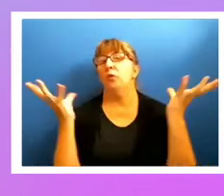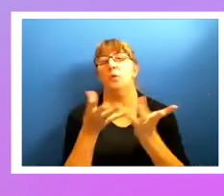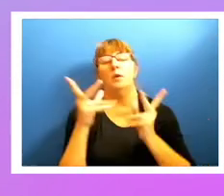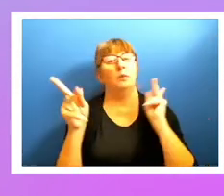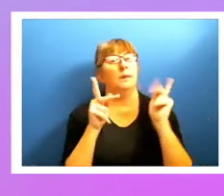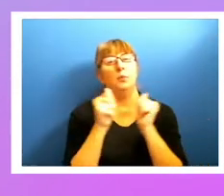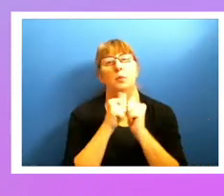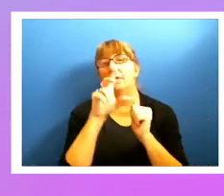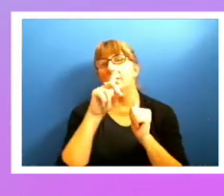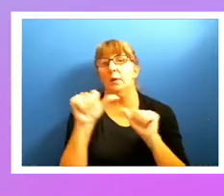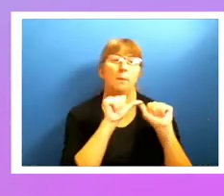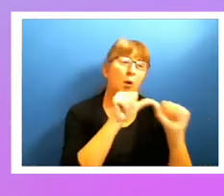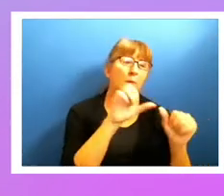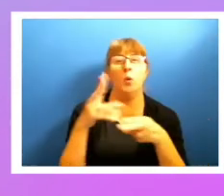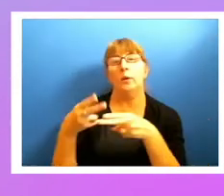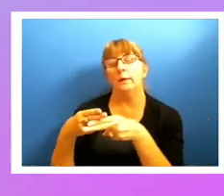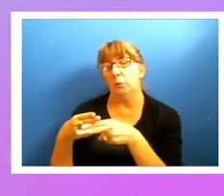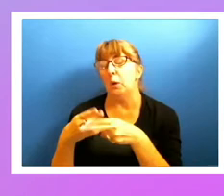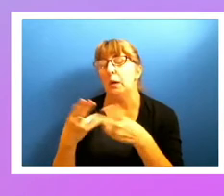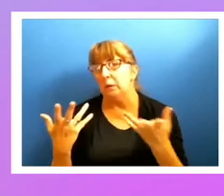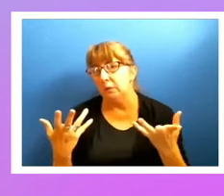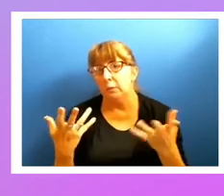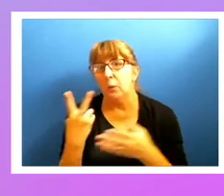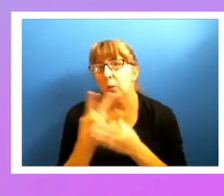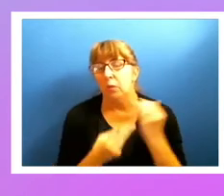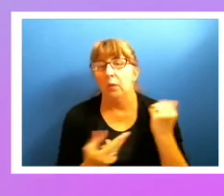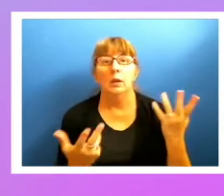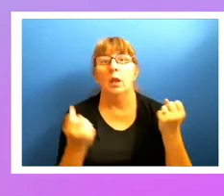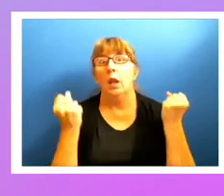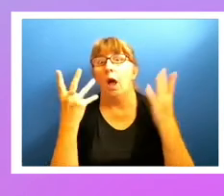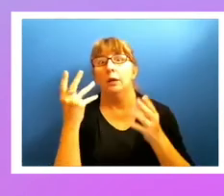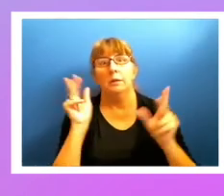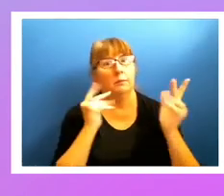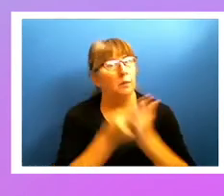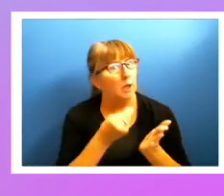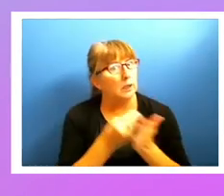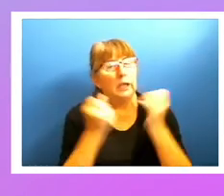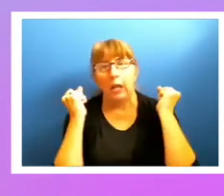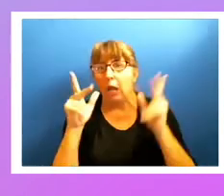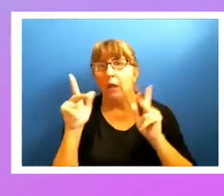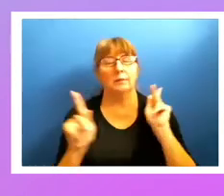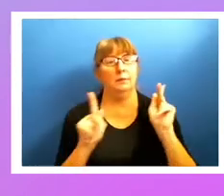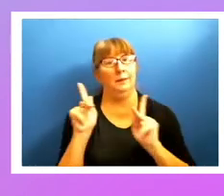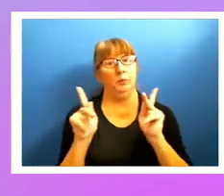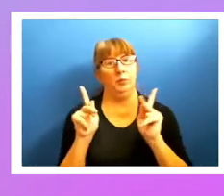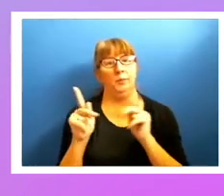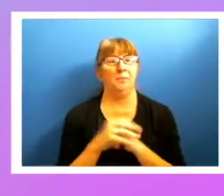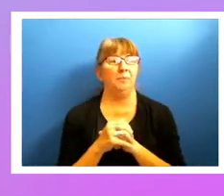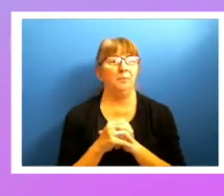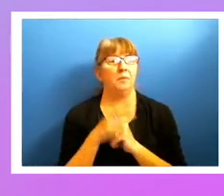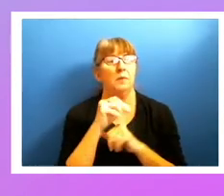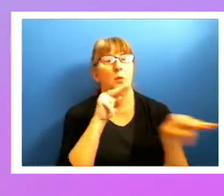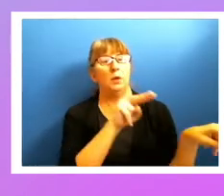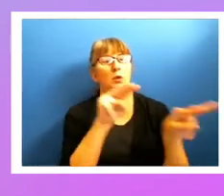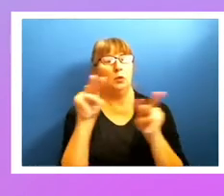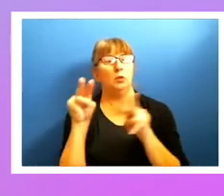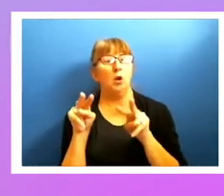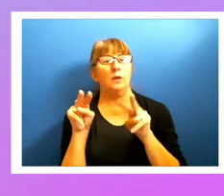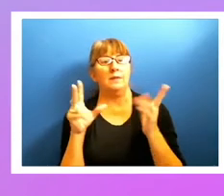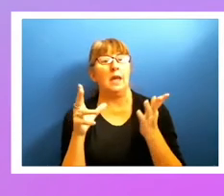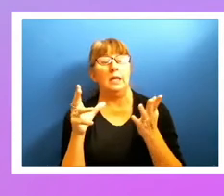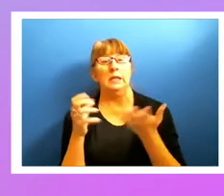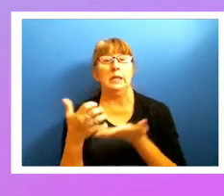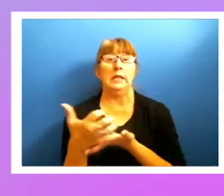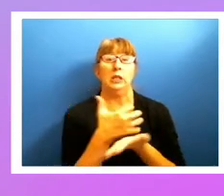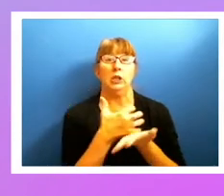a permanent or temporary disability. So lots of money, lots of people, and we look across that disposable income